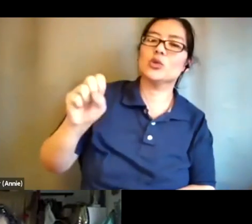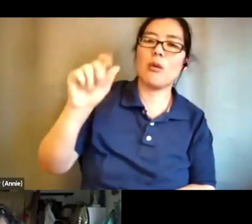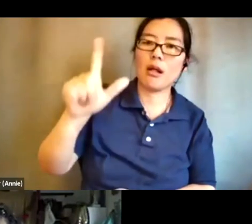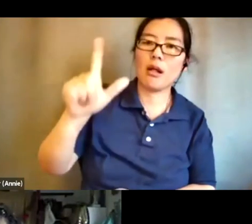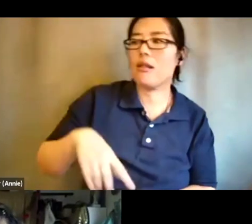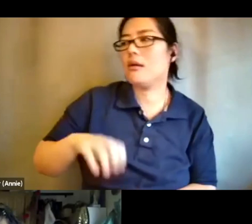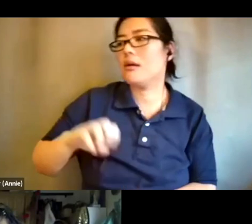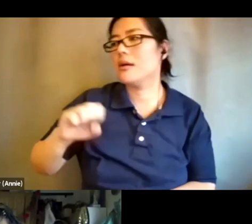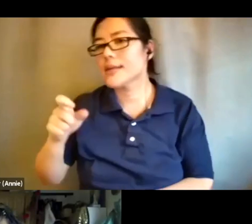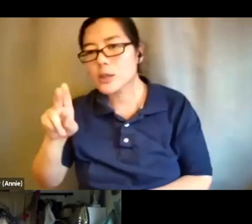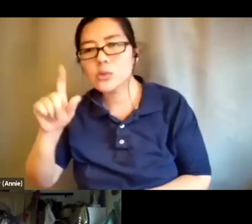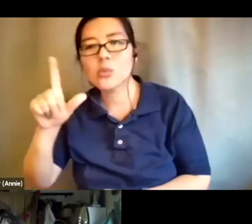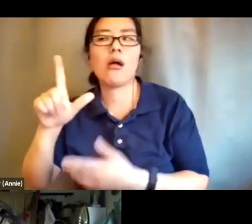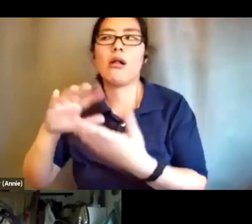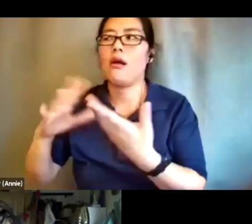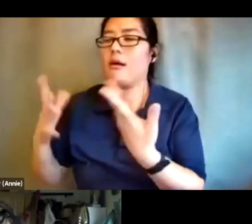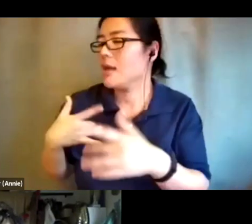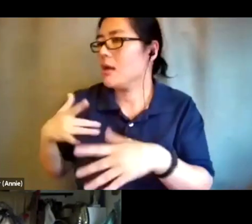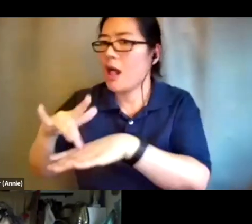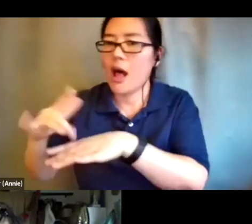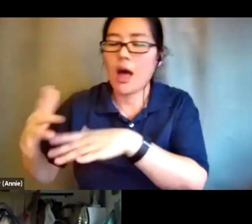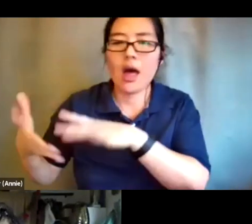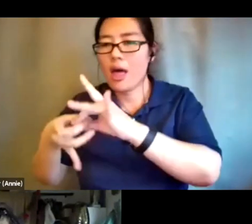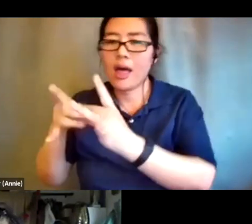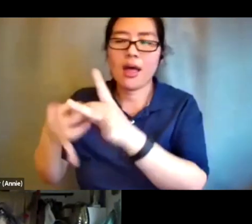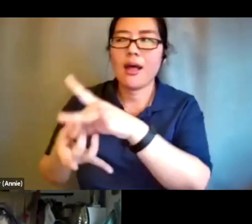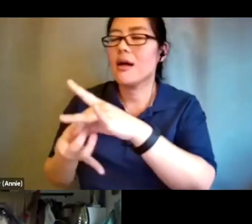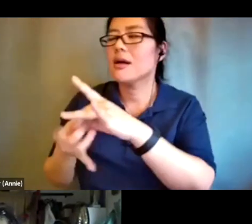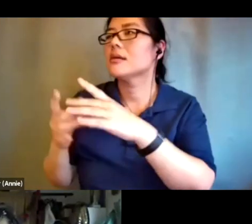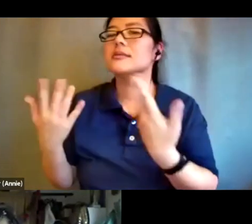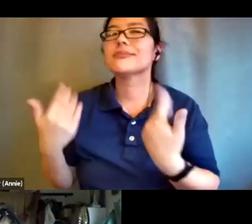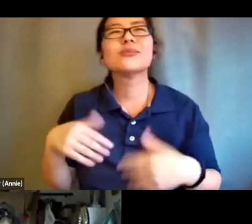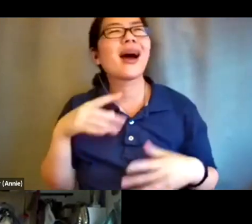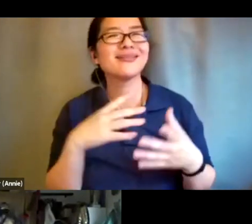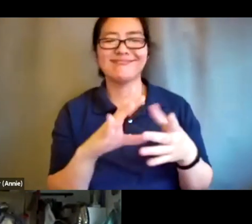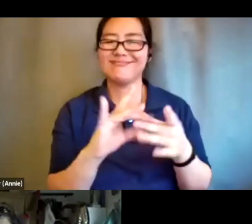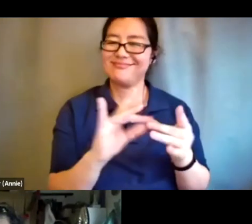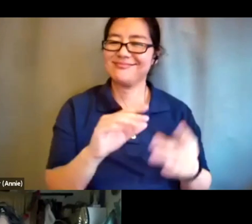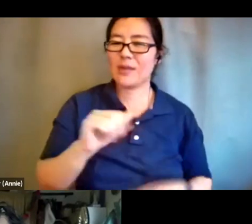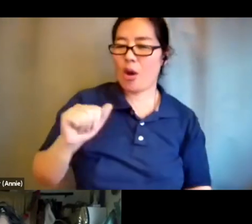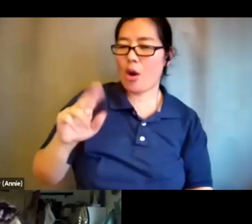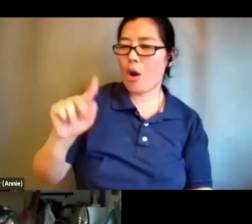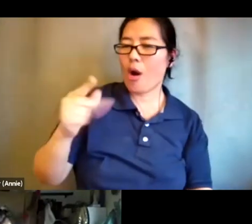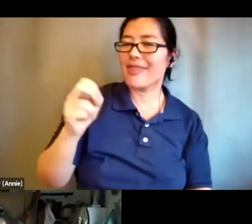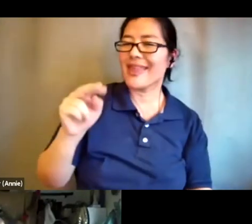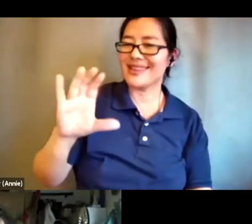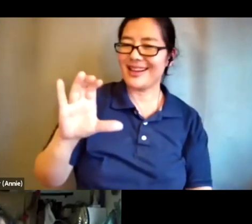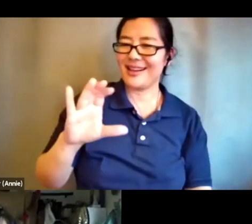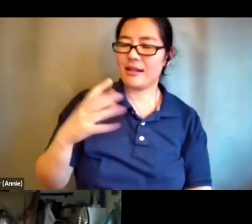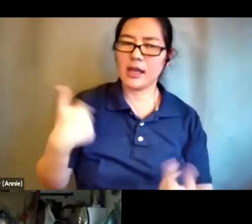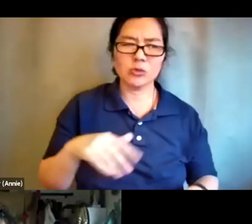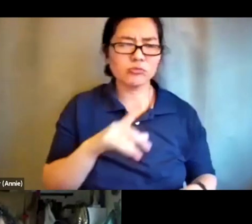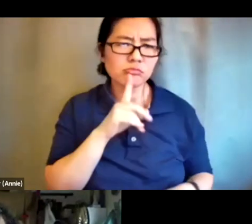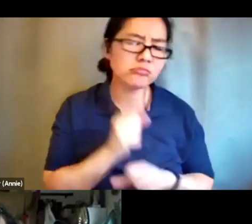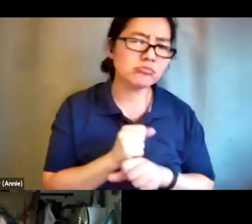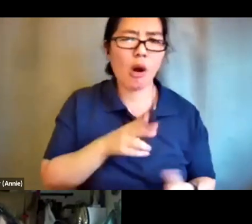like when i talk about like authentic expression because i think there's so much whether you've been told that you're a bad singer or a good singer like so much